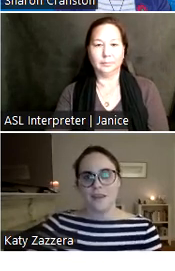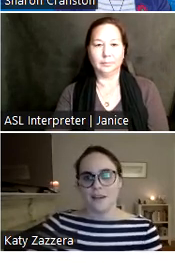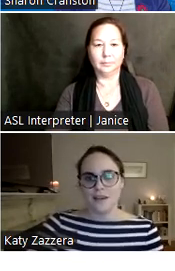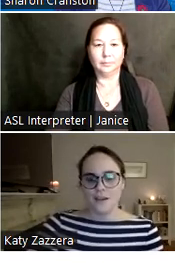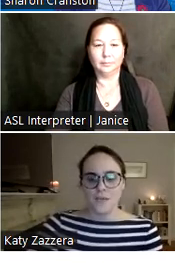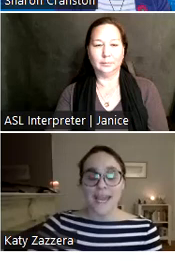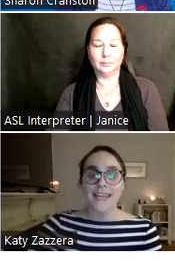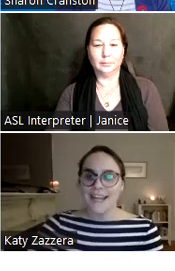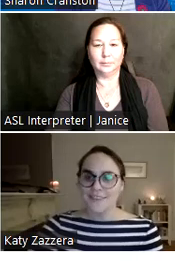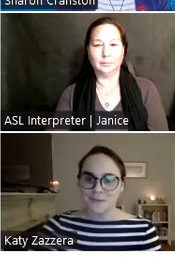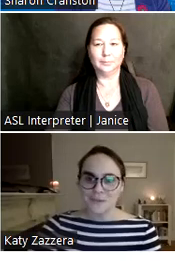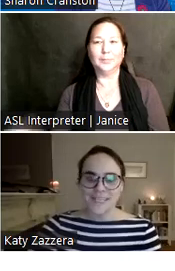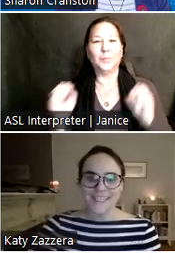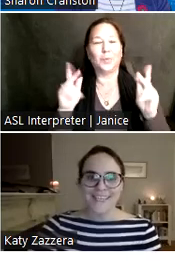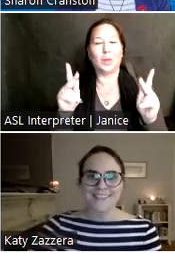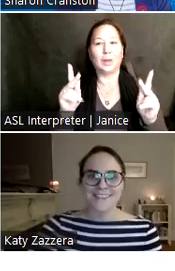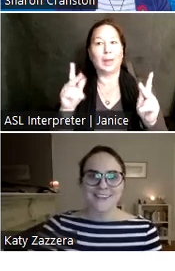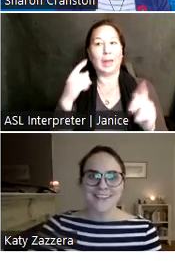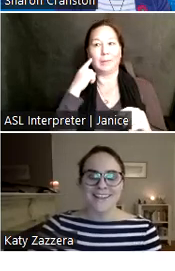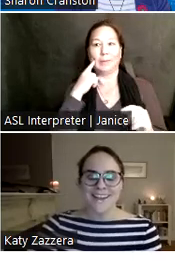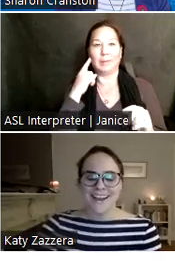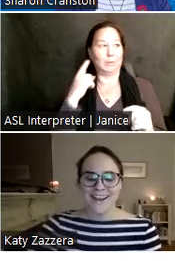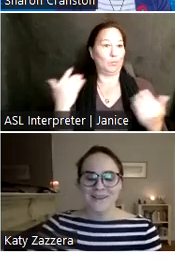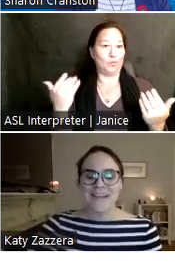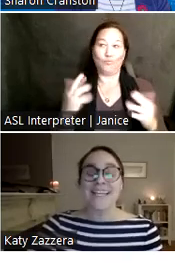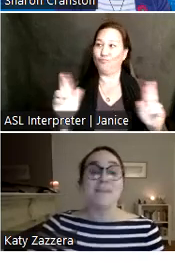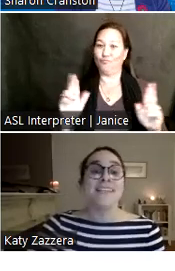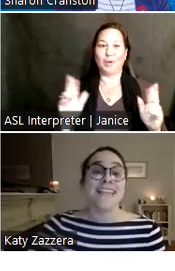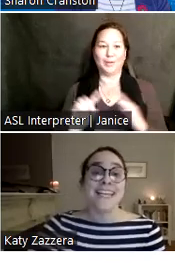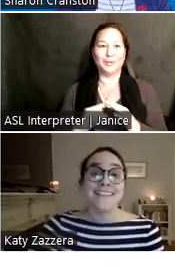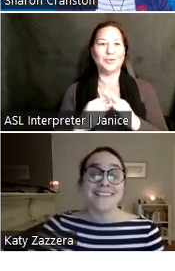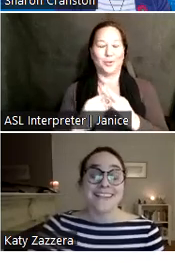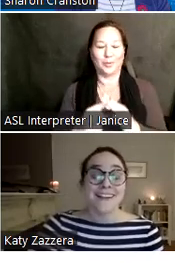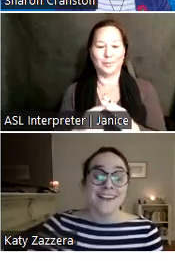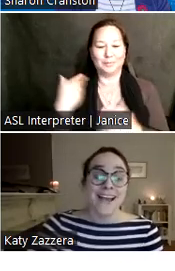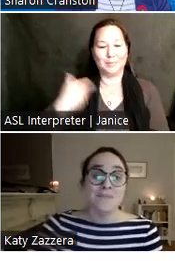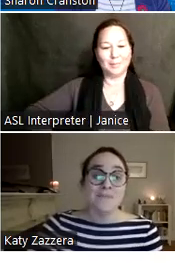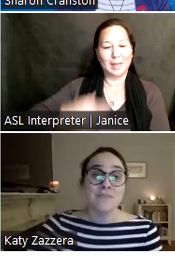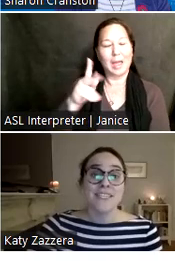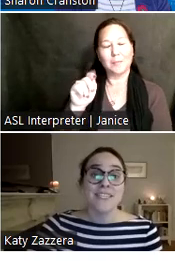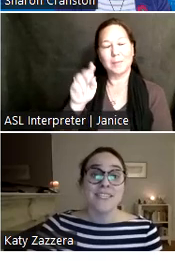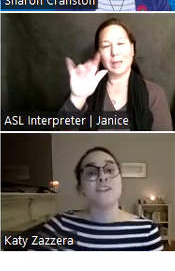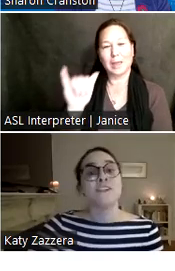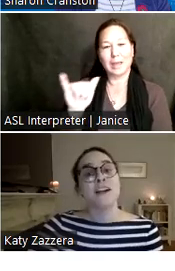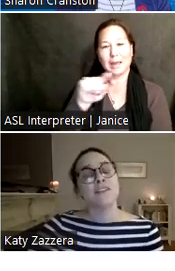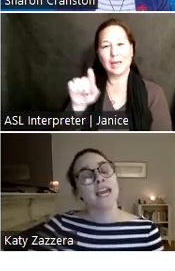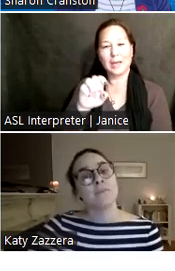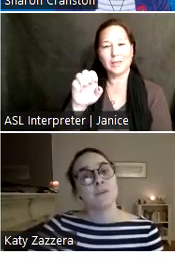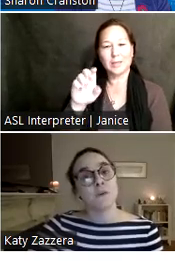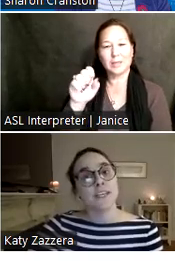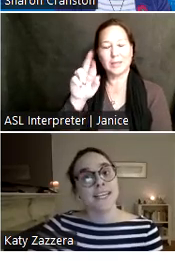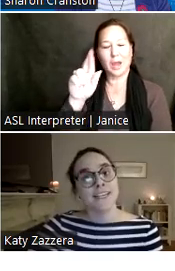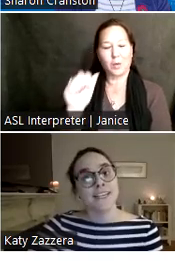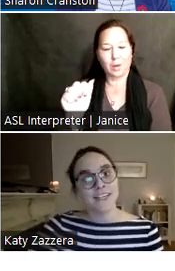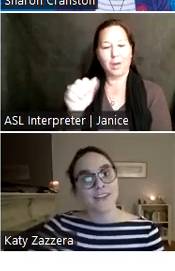Okay. I think we're ready to get started. My name is Katie Zazera. I am the Deputy Director of